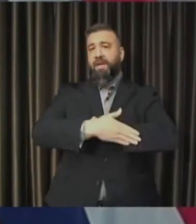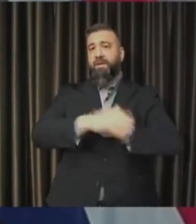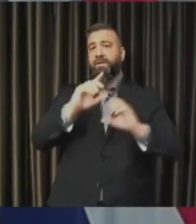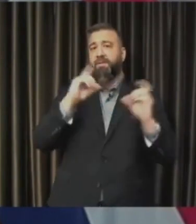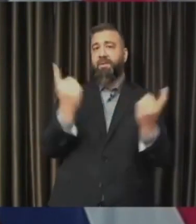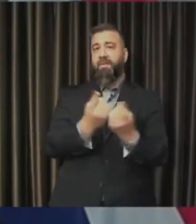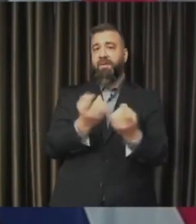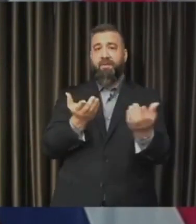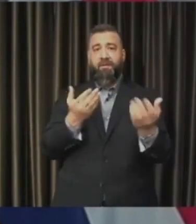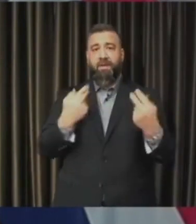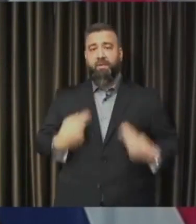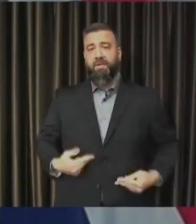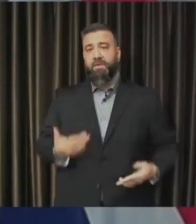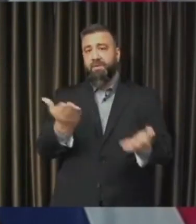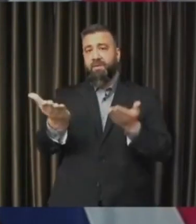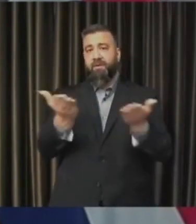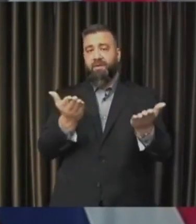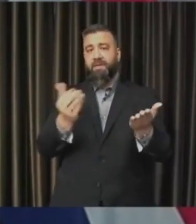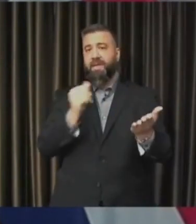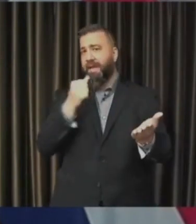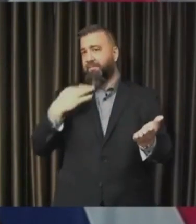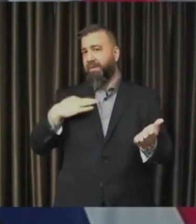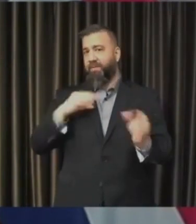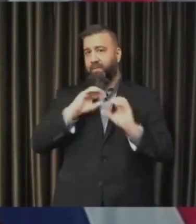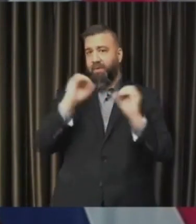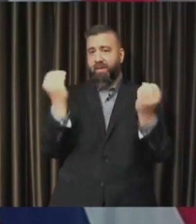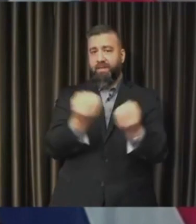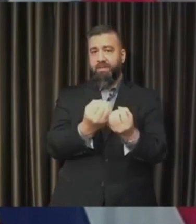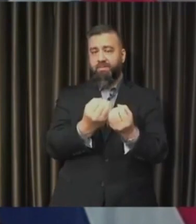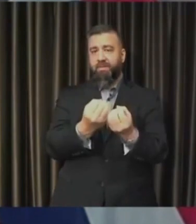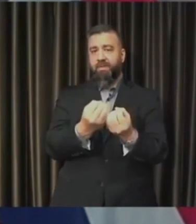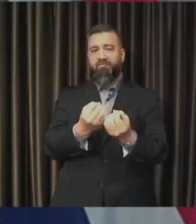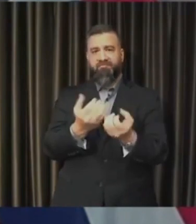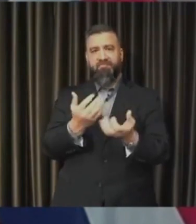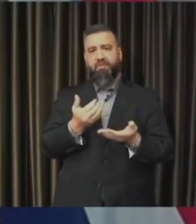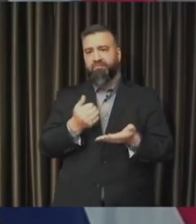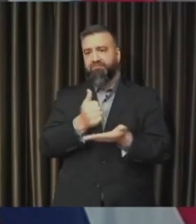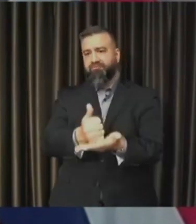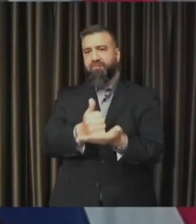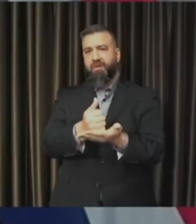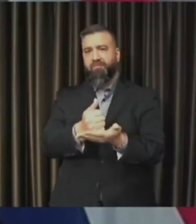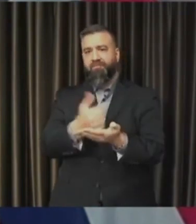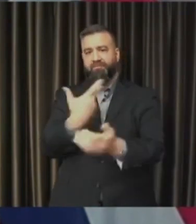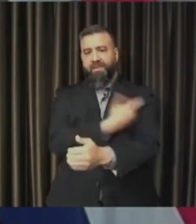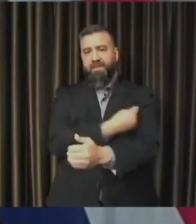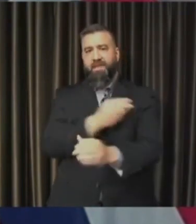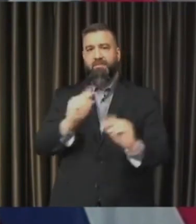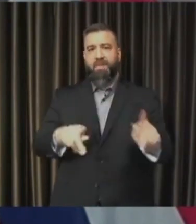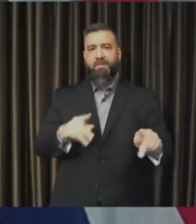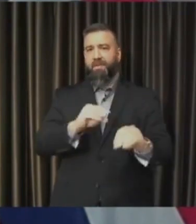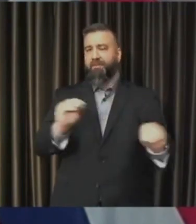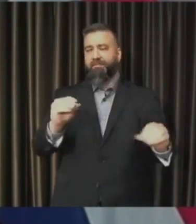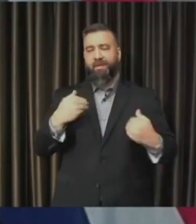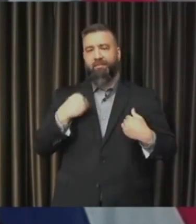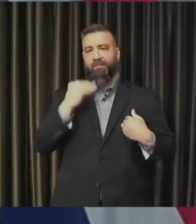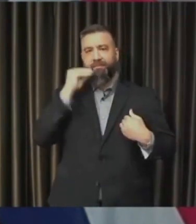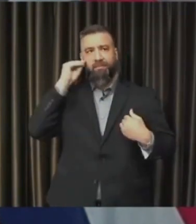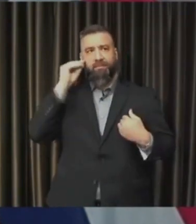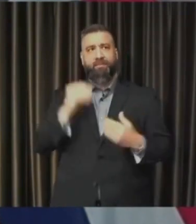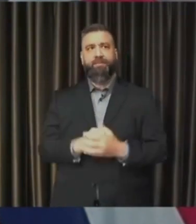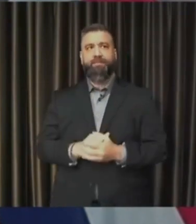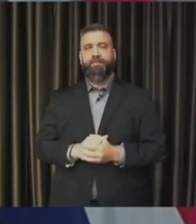individual shelters and nonprofits to vaccinate the unhoused. We are also planning to offer vaccinations at drug treatment centers in the area.